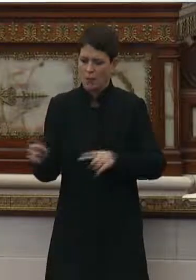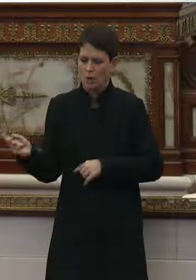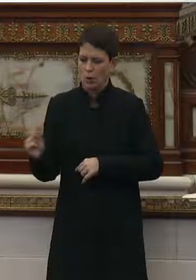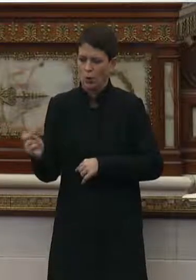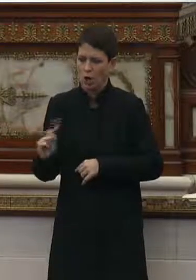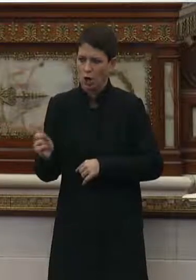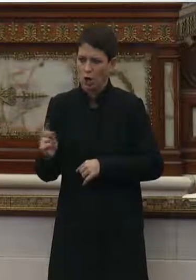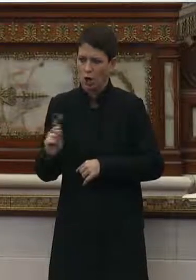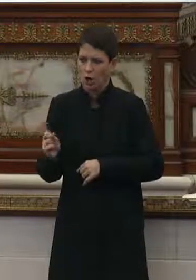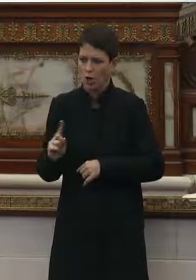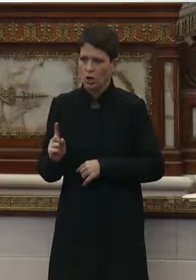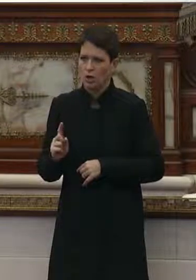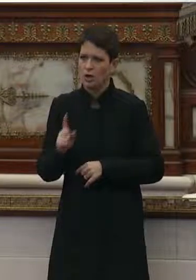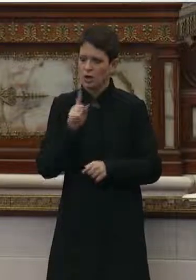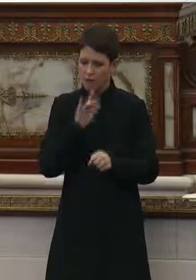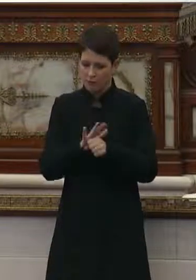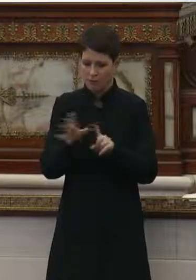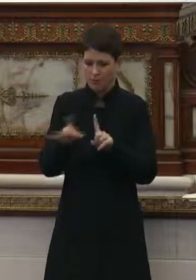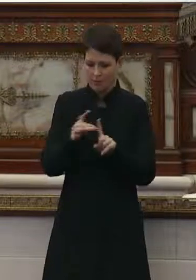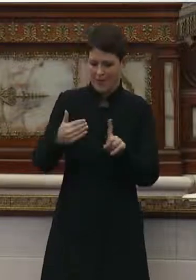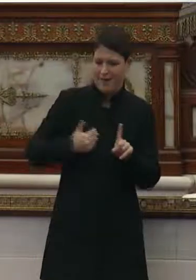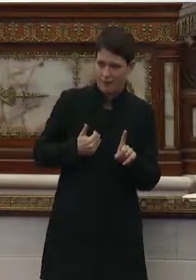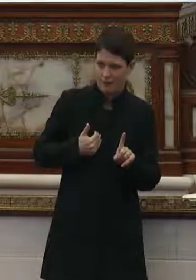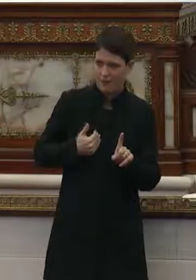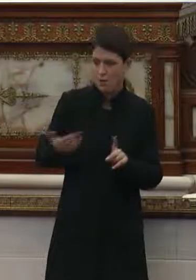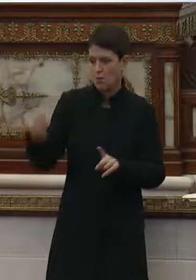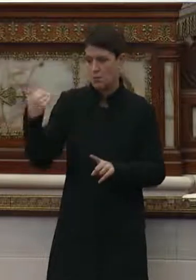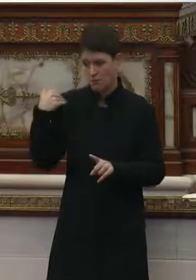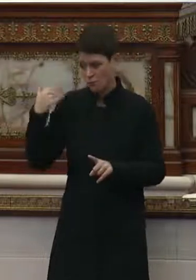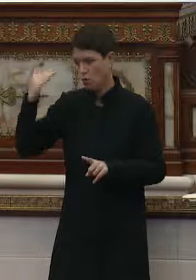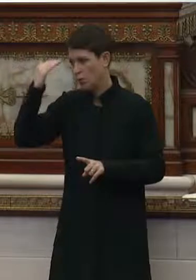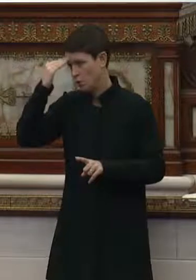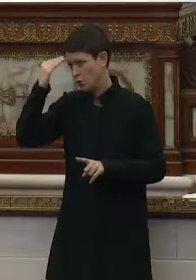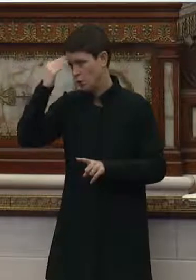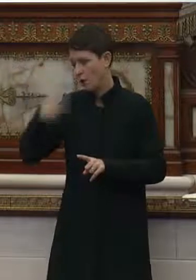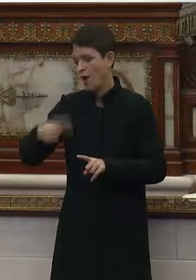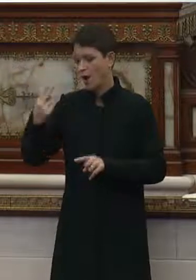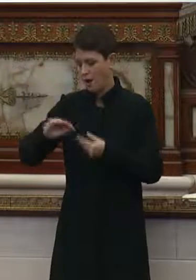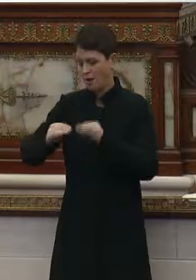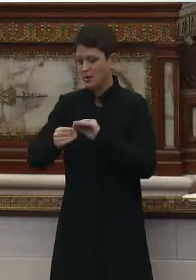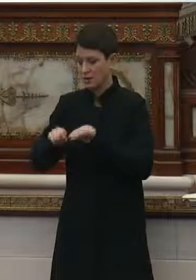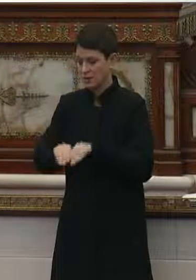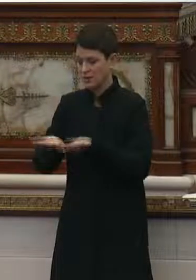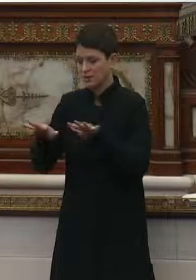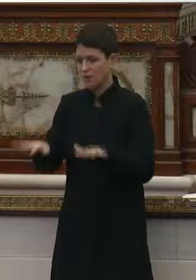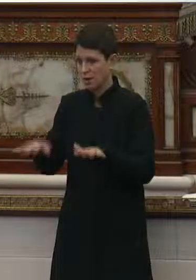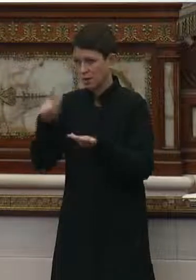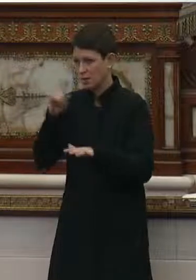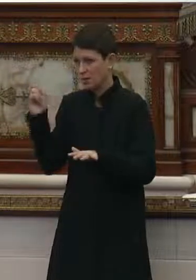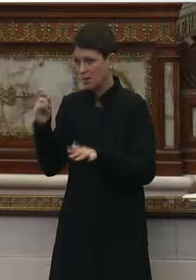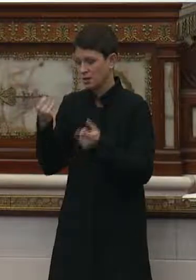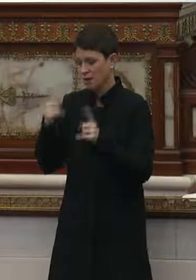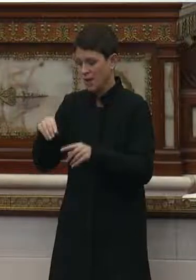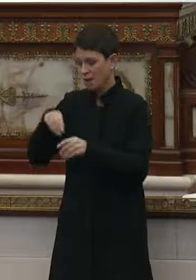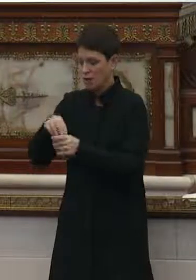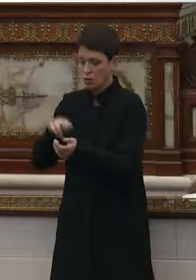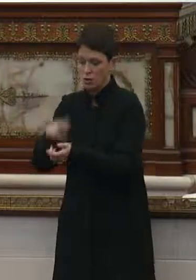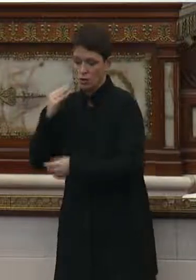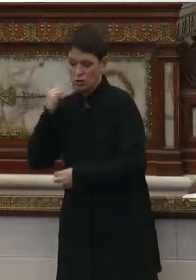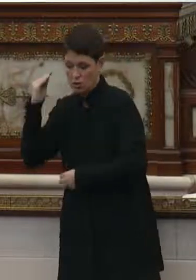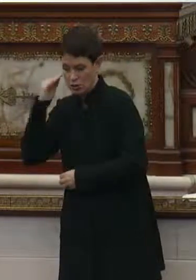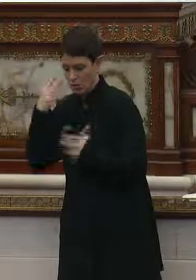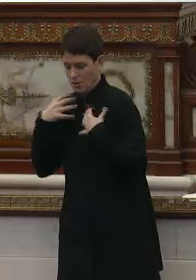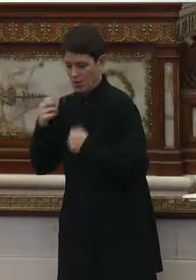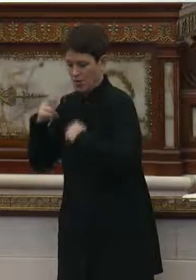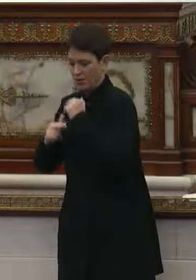that we're seeing a lot of confirmed cases? Again, earlier in the year, we knew that a big part of the spread was because of what was taking place in nursing homes and